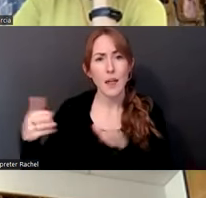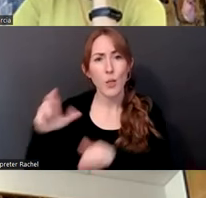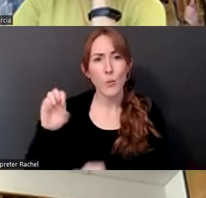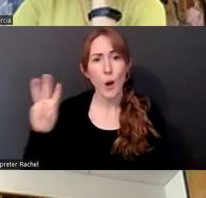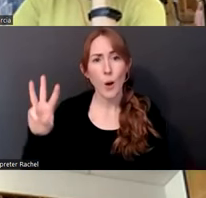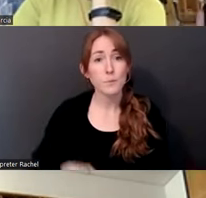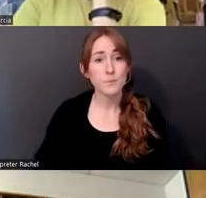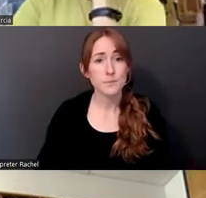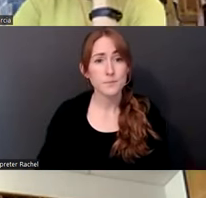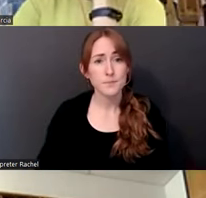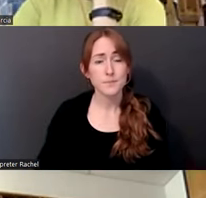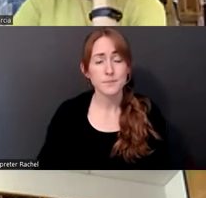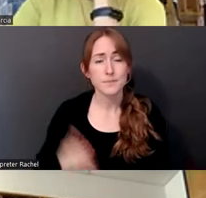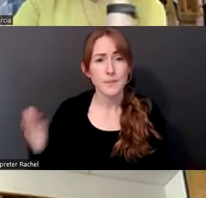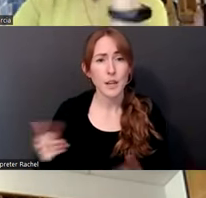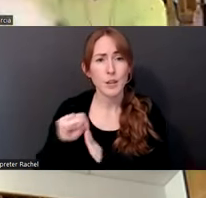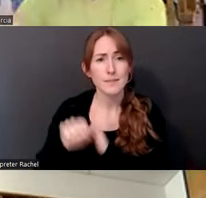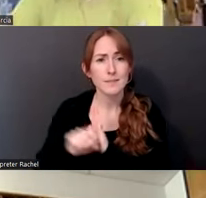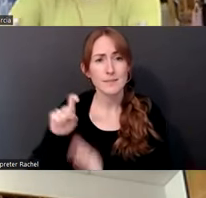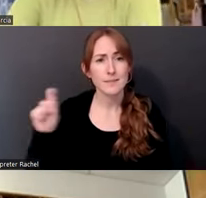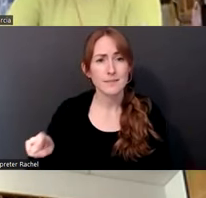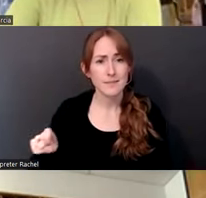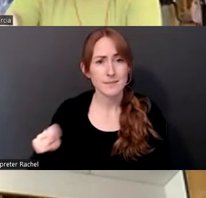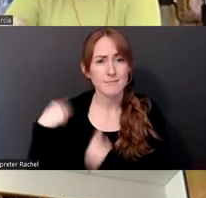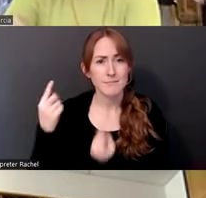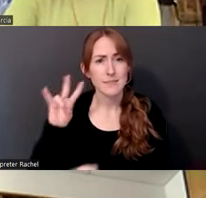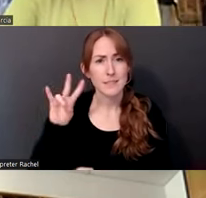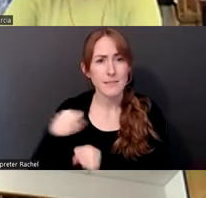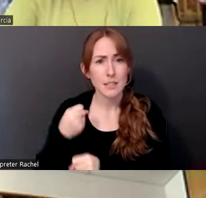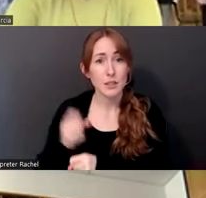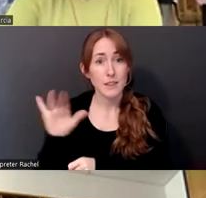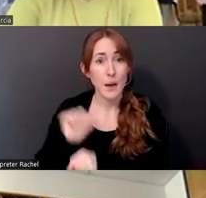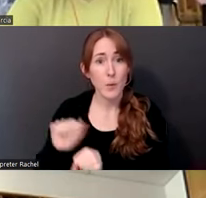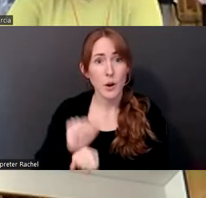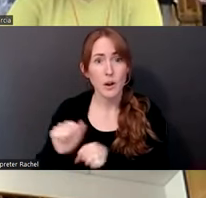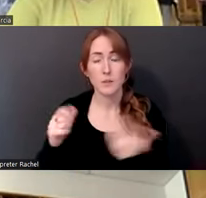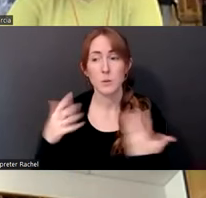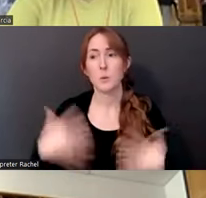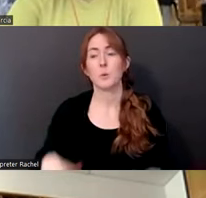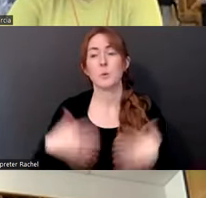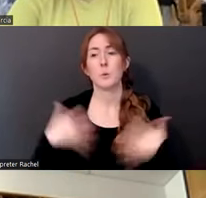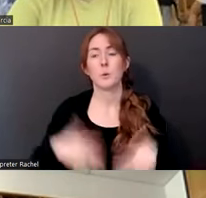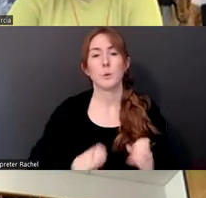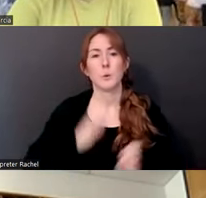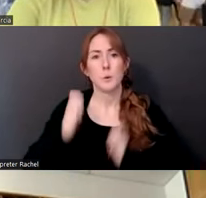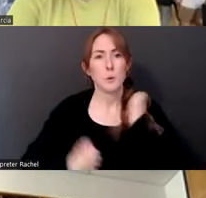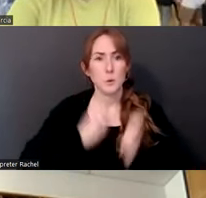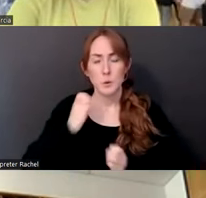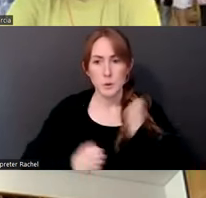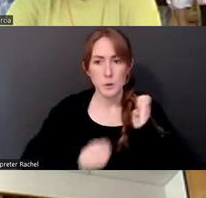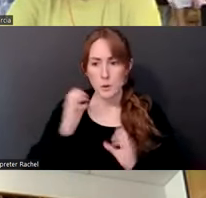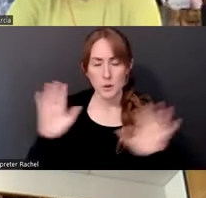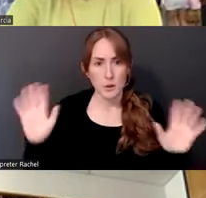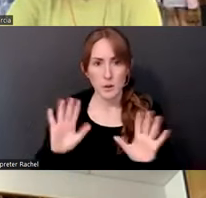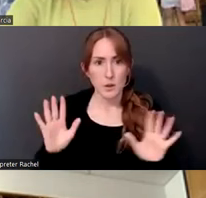And that work is, I mean, it's like a roller coaster, right? There's so much pain inside of it. And then there's also so much joy inside of the work as well.